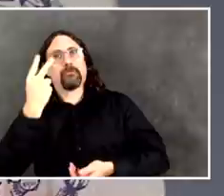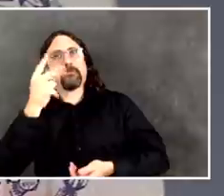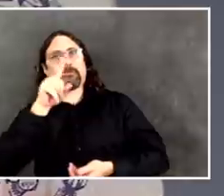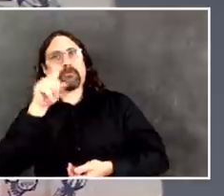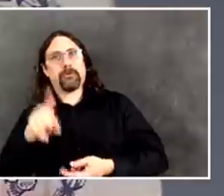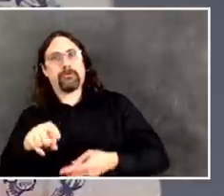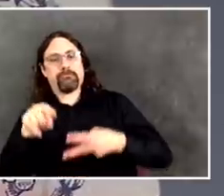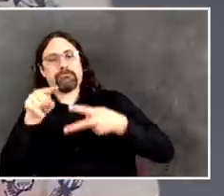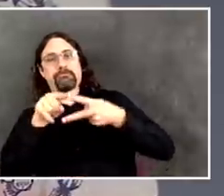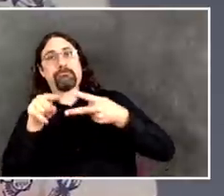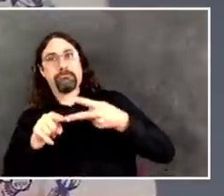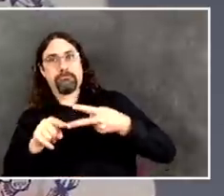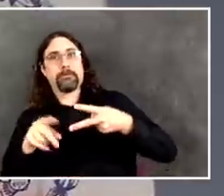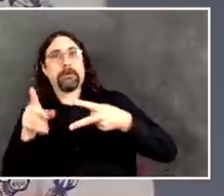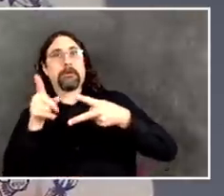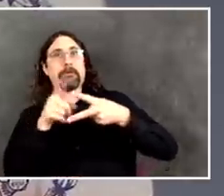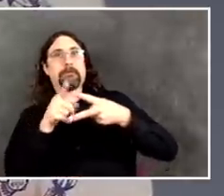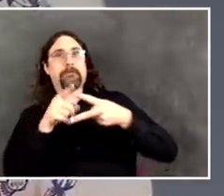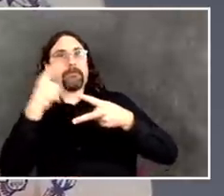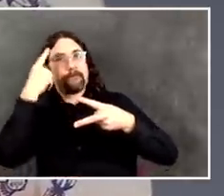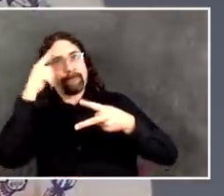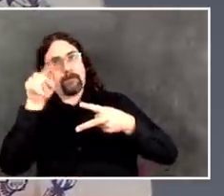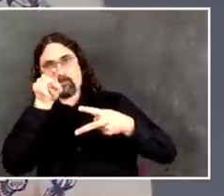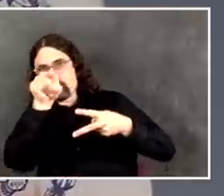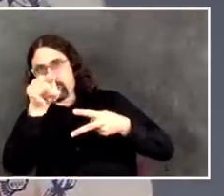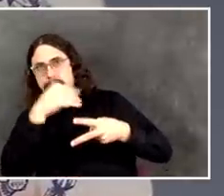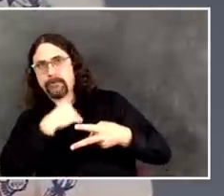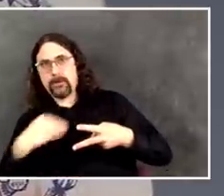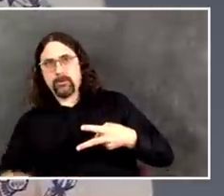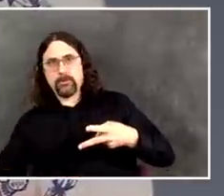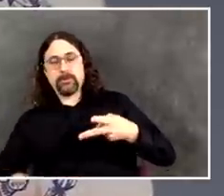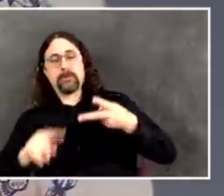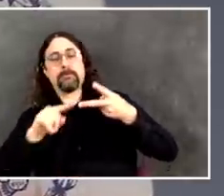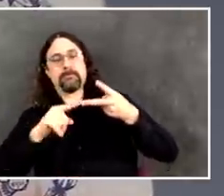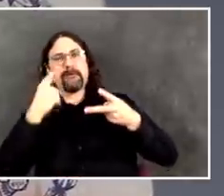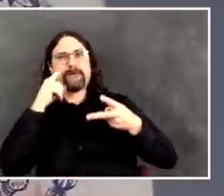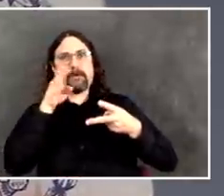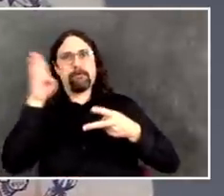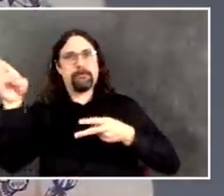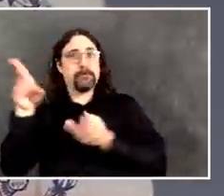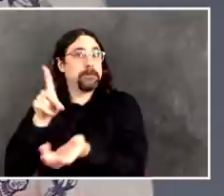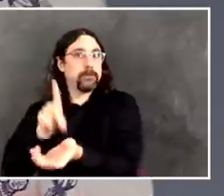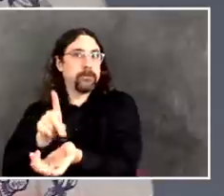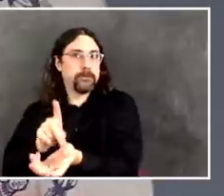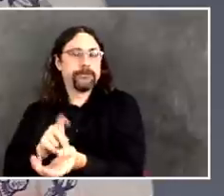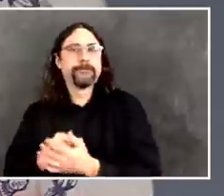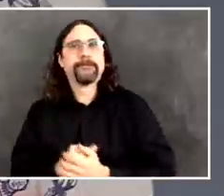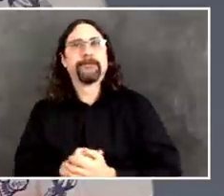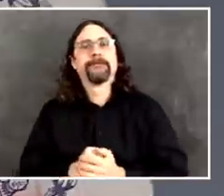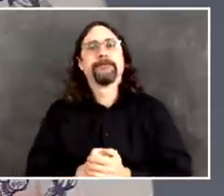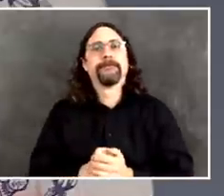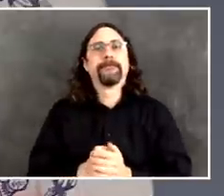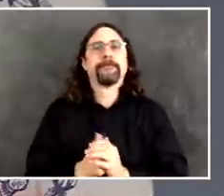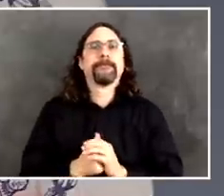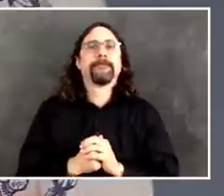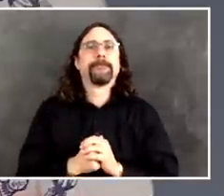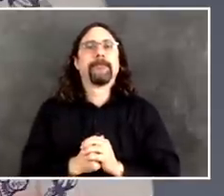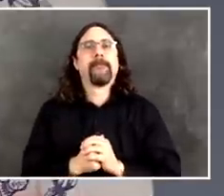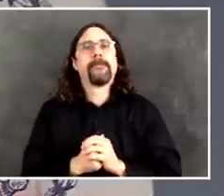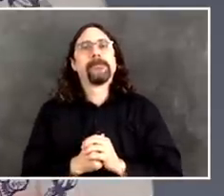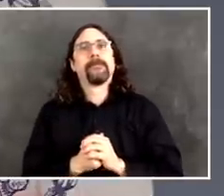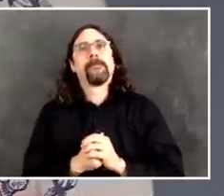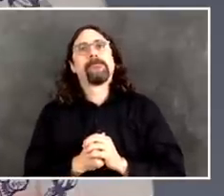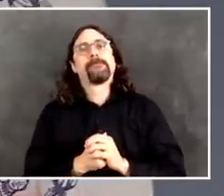get your reaction to Governor Cuomo saying yesterday that it's, quote, not our job to provide nursing homes with personal